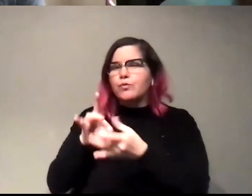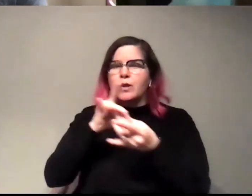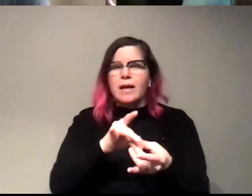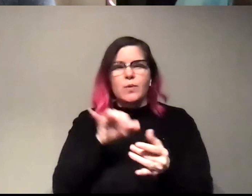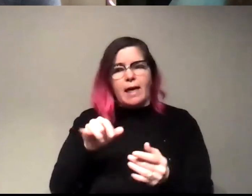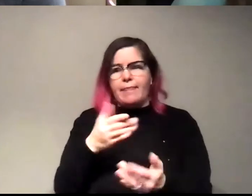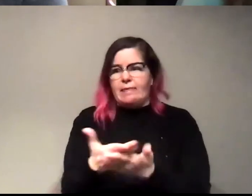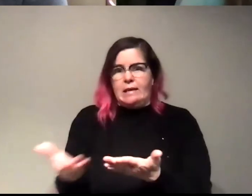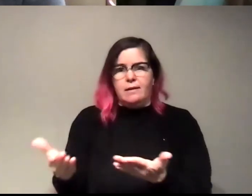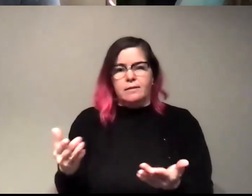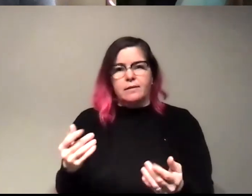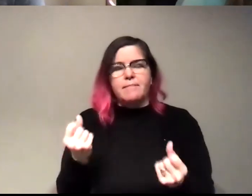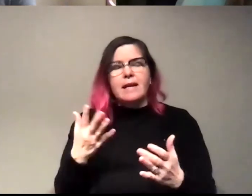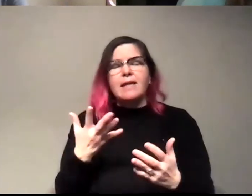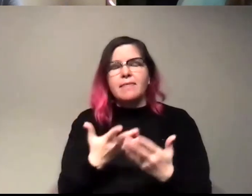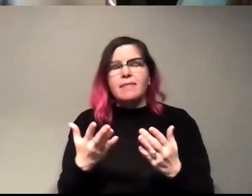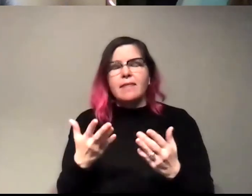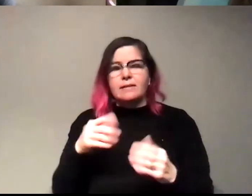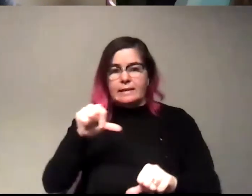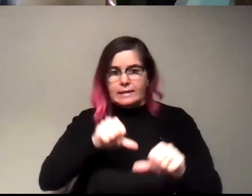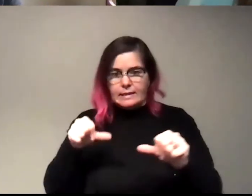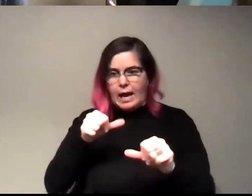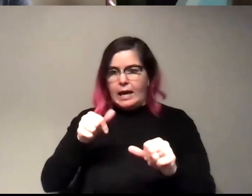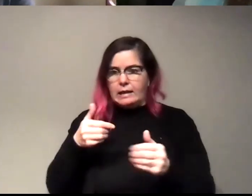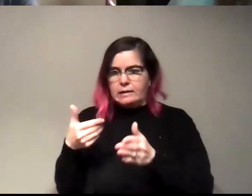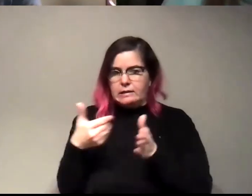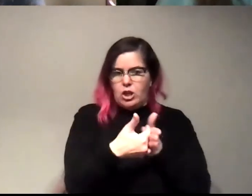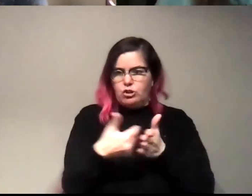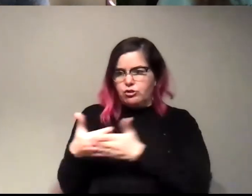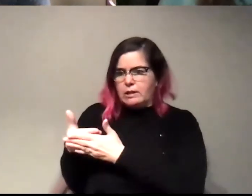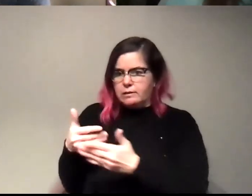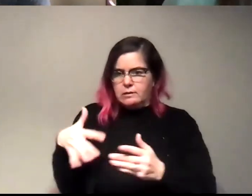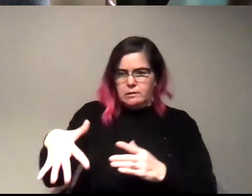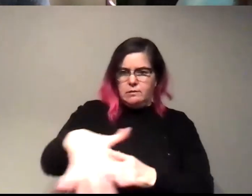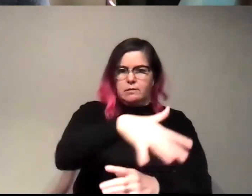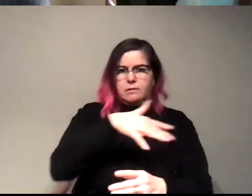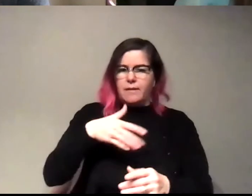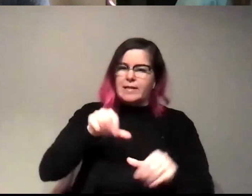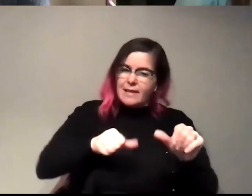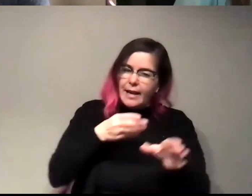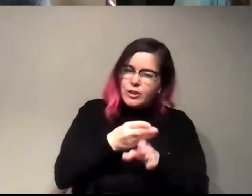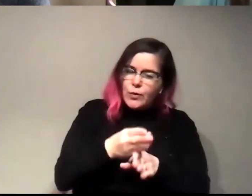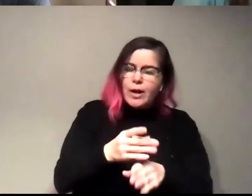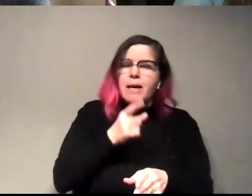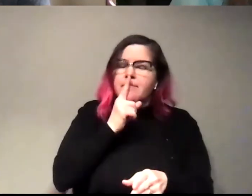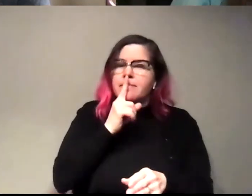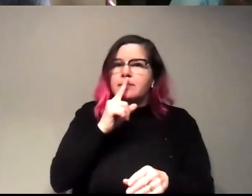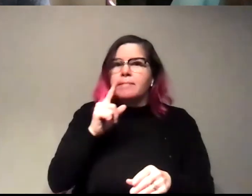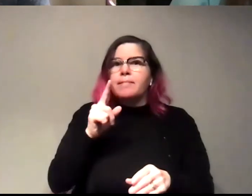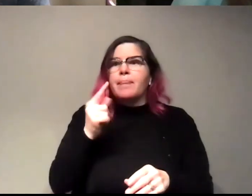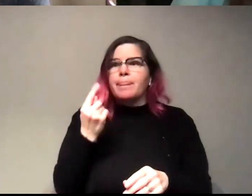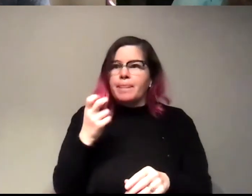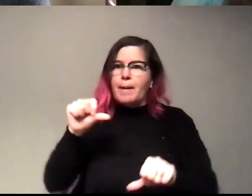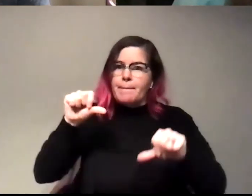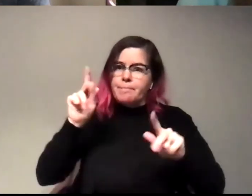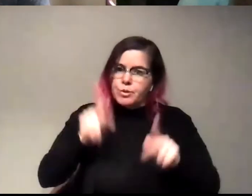things that surround science that are still like science careers, but you're not necessarily the person in a lab